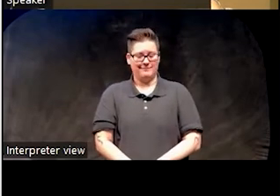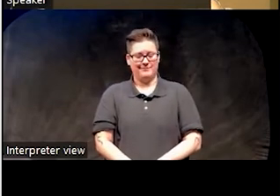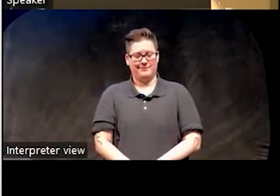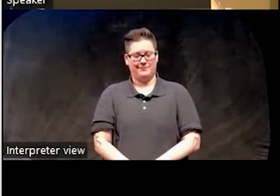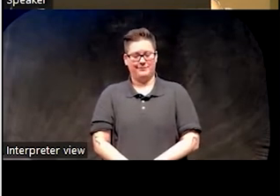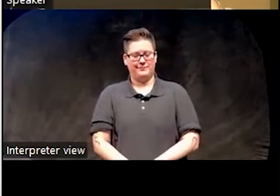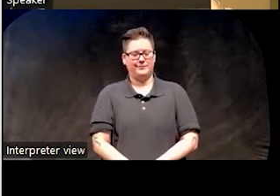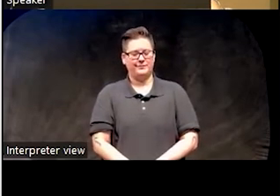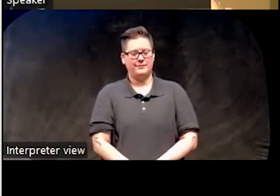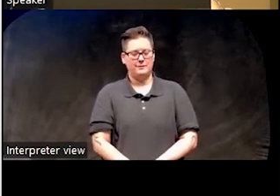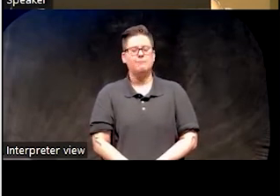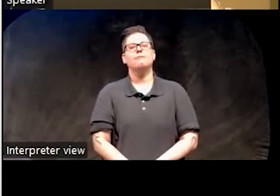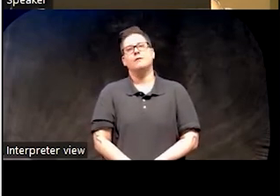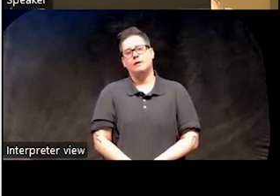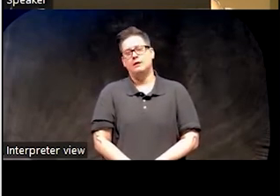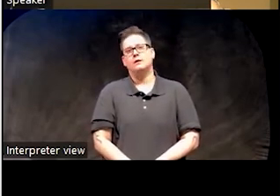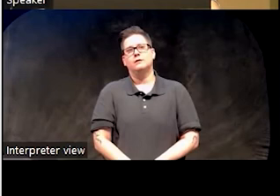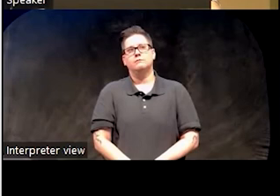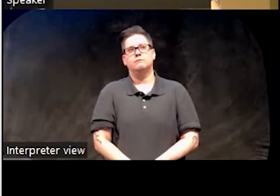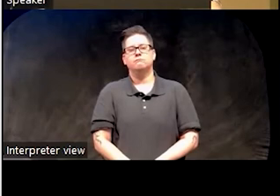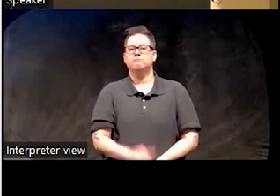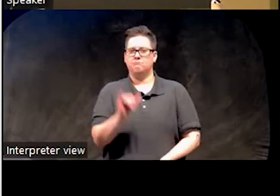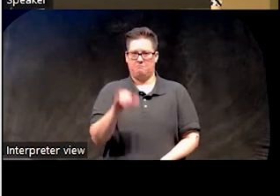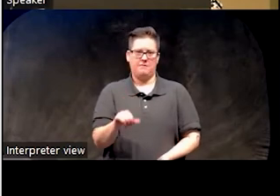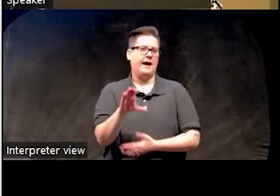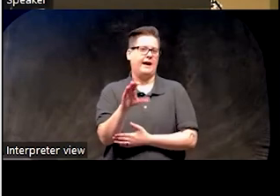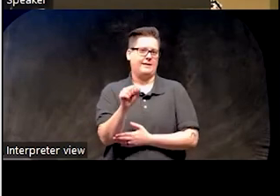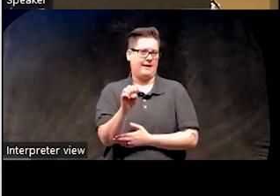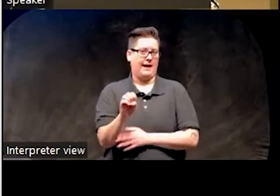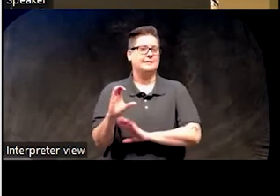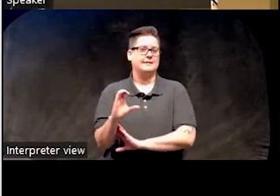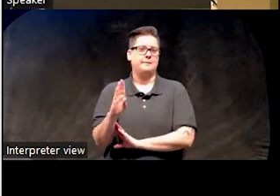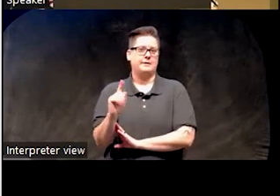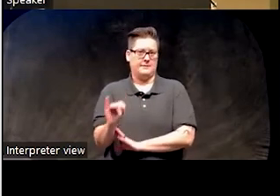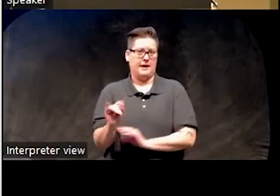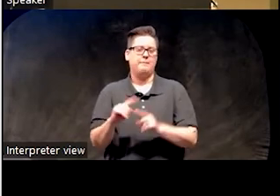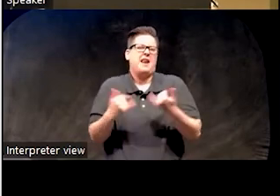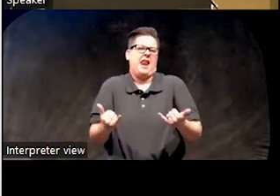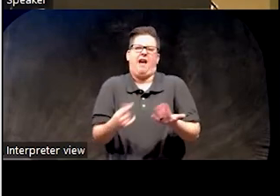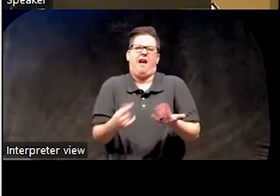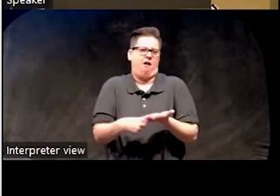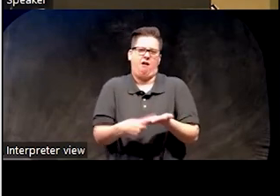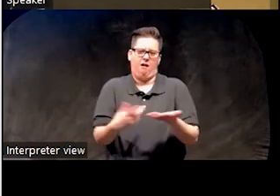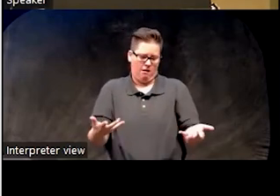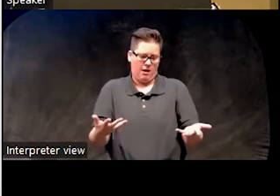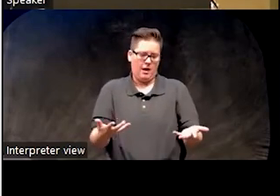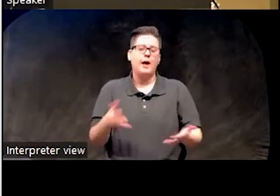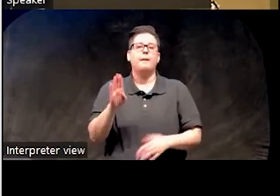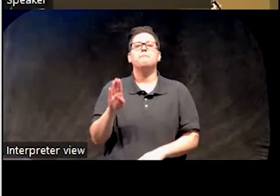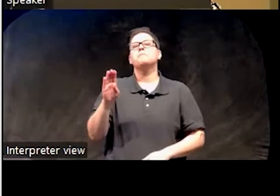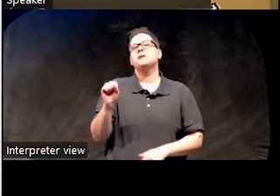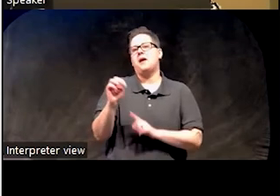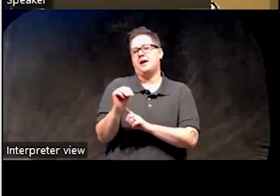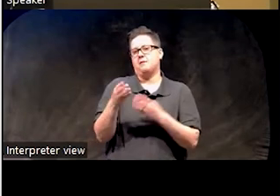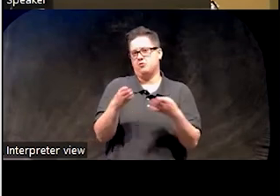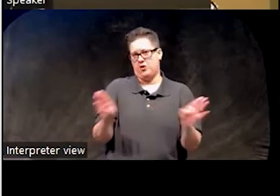Um, so that was just a case of CBTI. But what I wanted to spend a little time on is behavioral sleep medicine